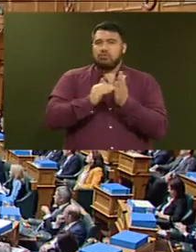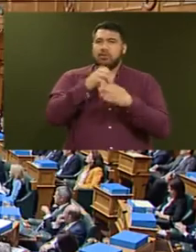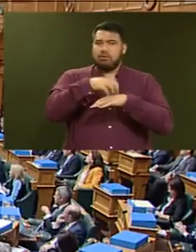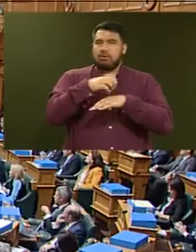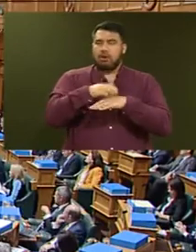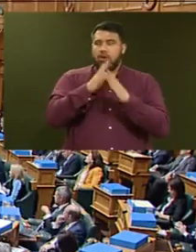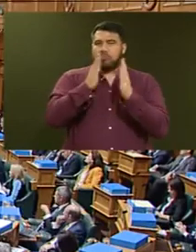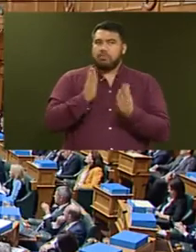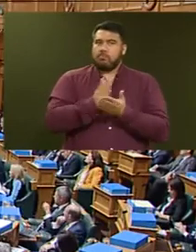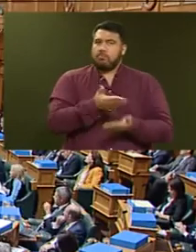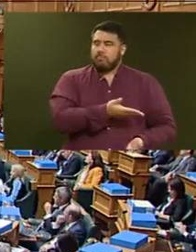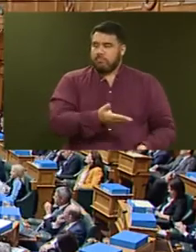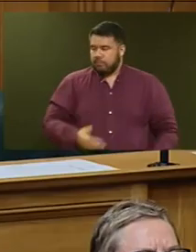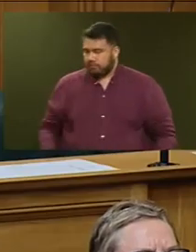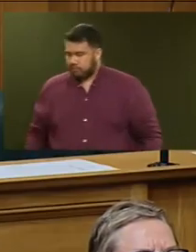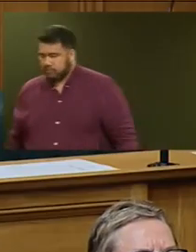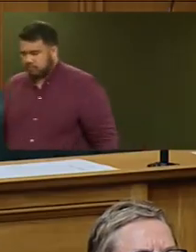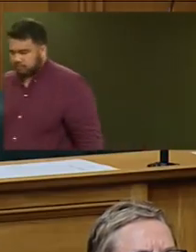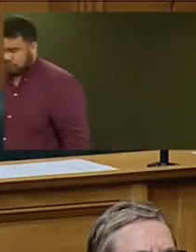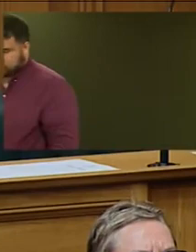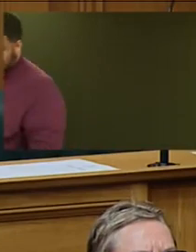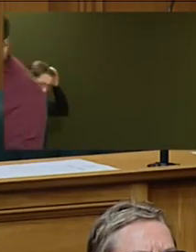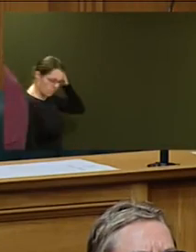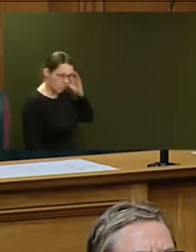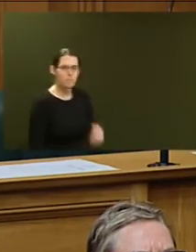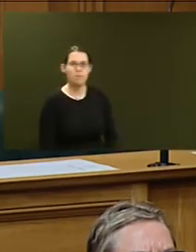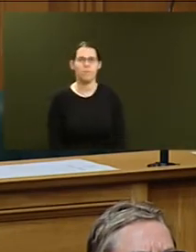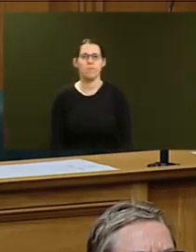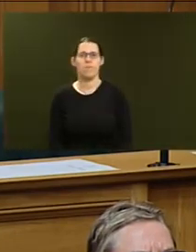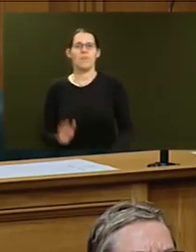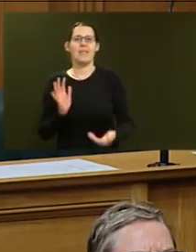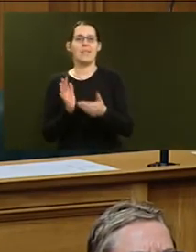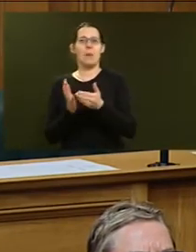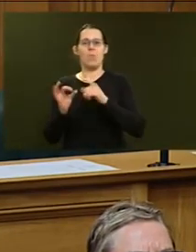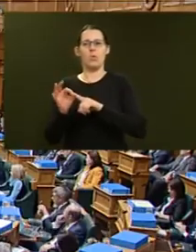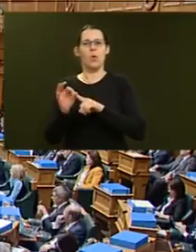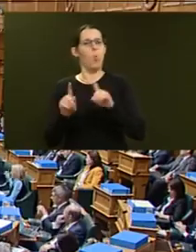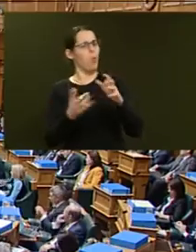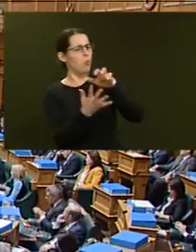Supplementary. What reports has he seen on Housing New Zealand's meth report?